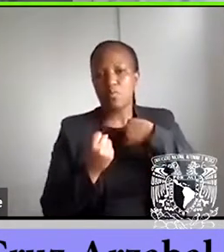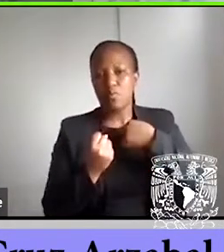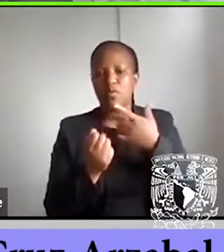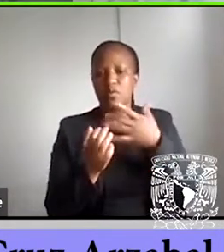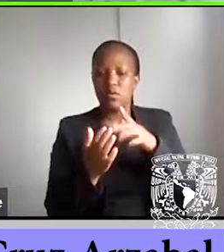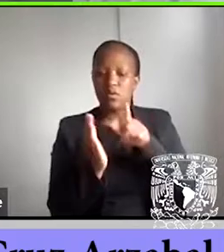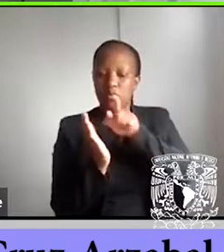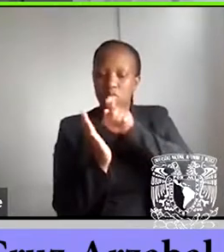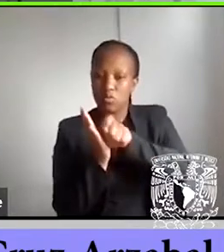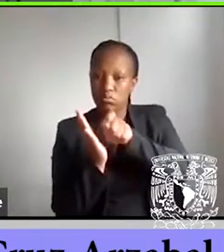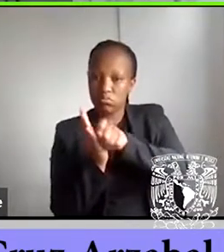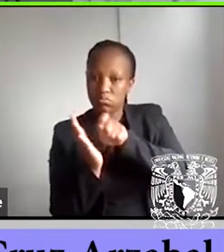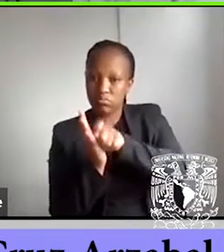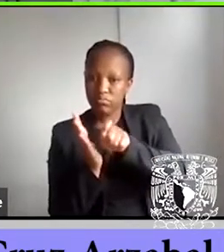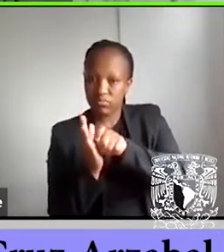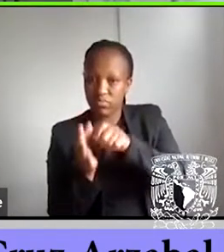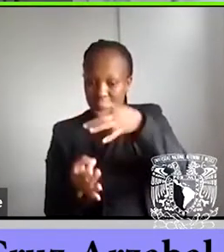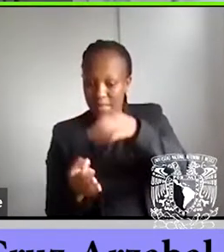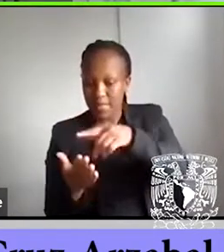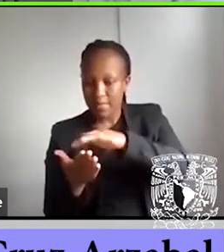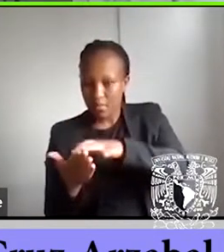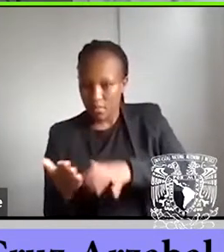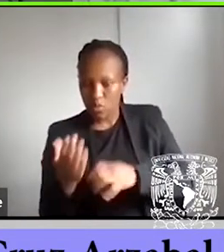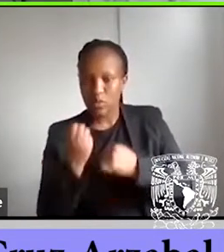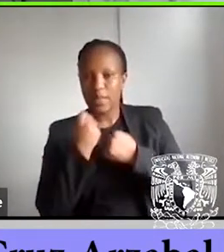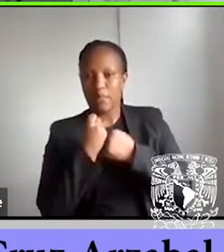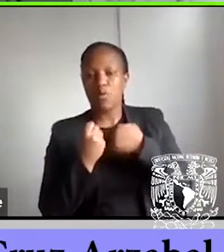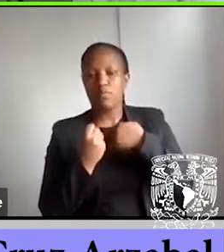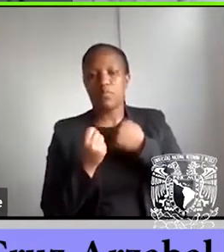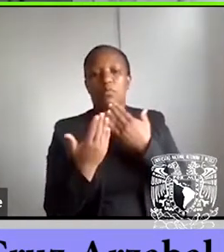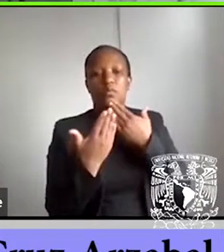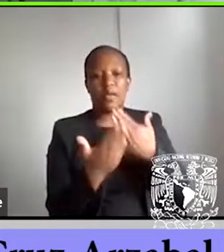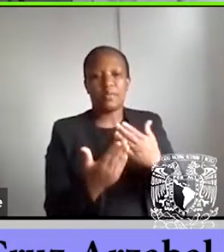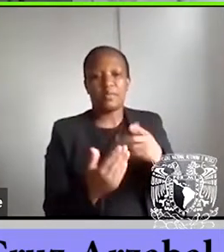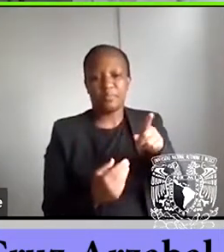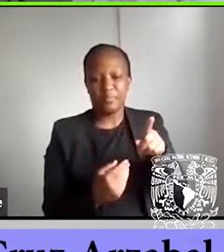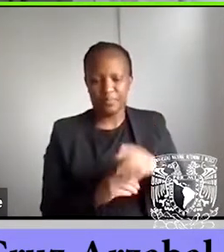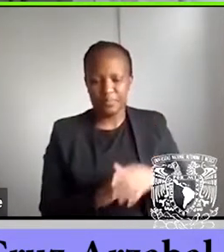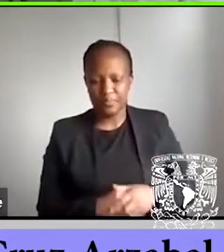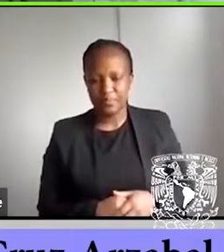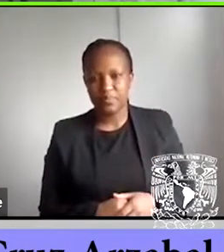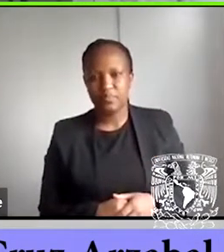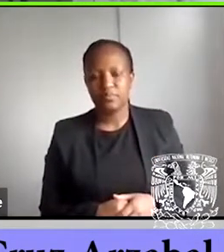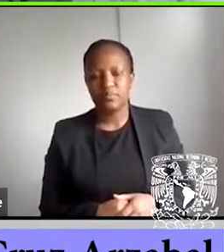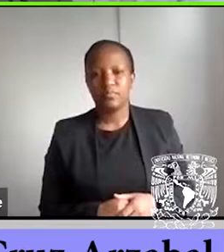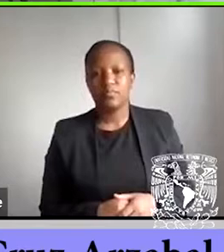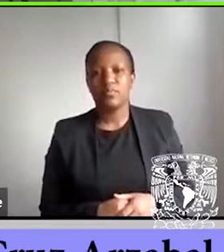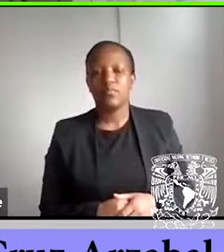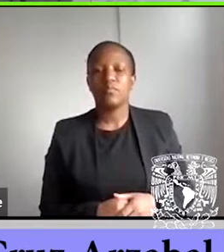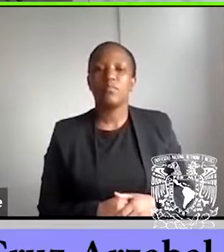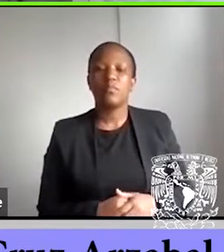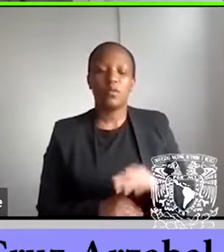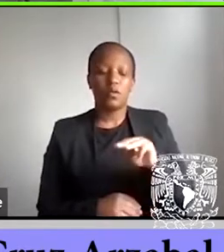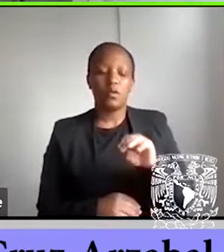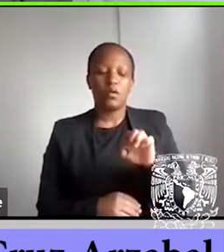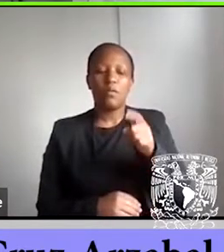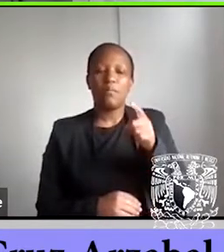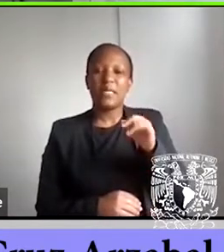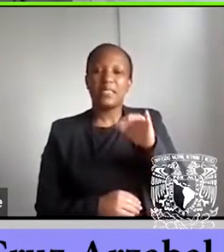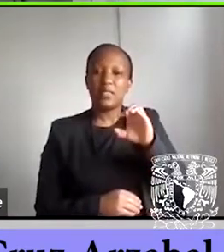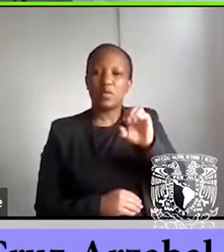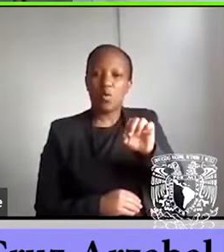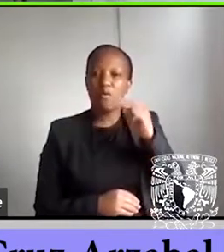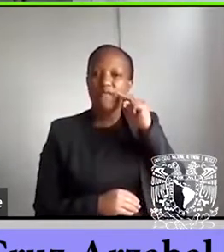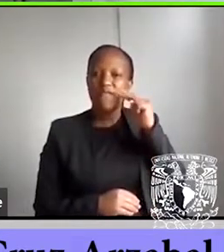of paper. I would like to offer a panoramic view of Mexican literature in the 21st century.